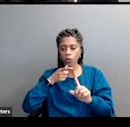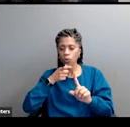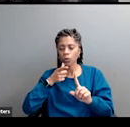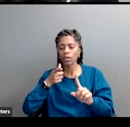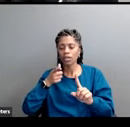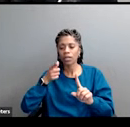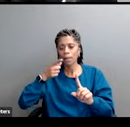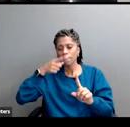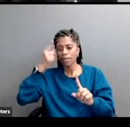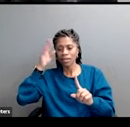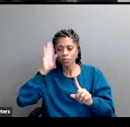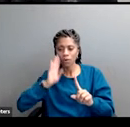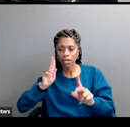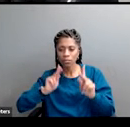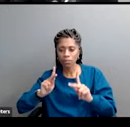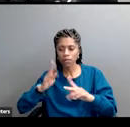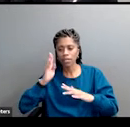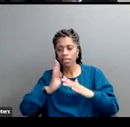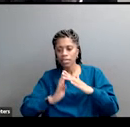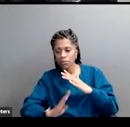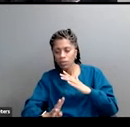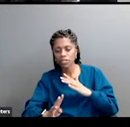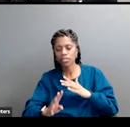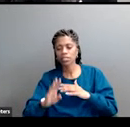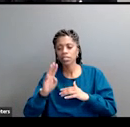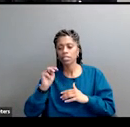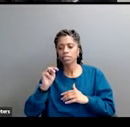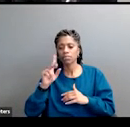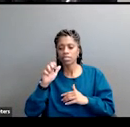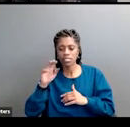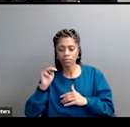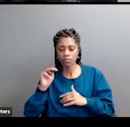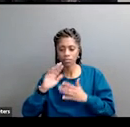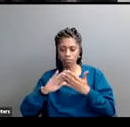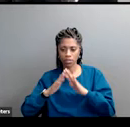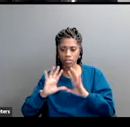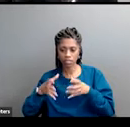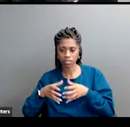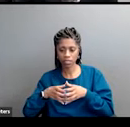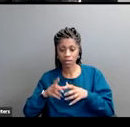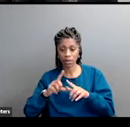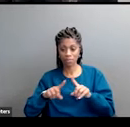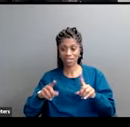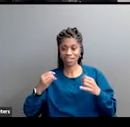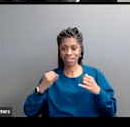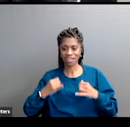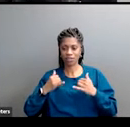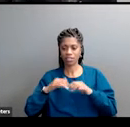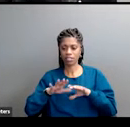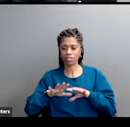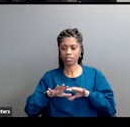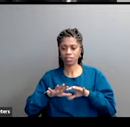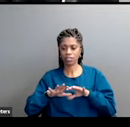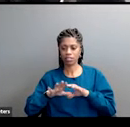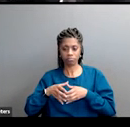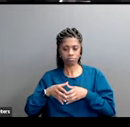muslim communities immigrants but now it's extending to the largest corporations i would say the largest foundations